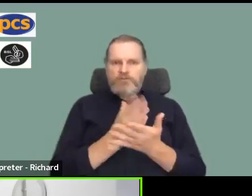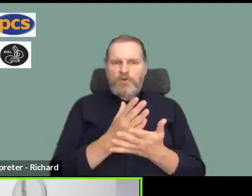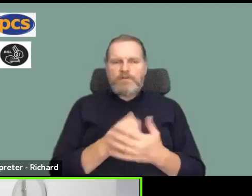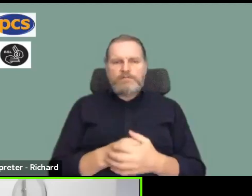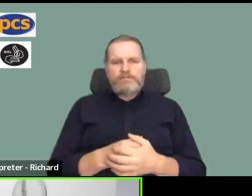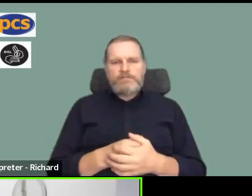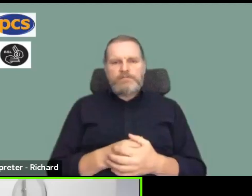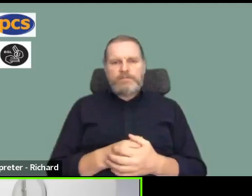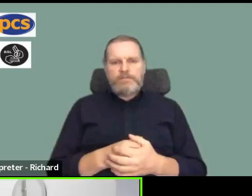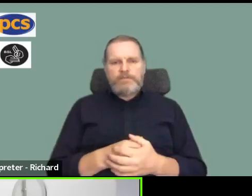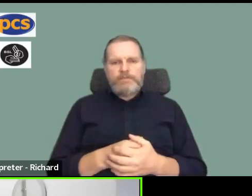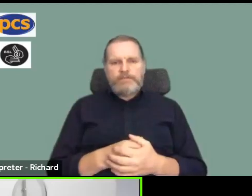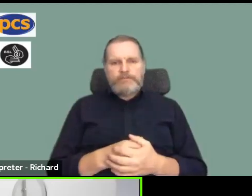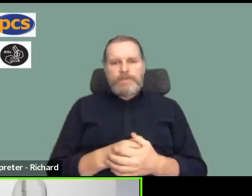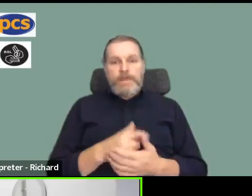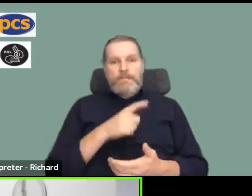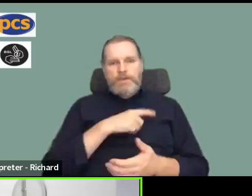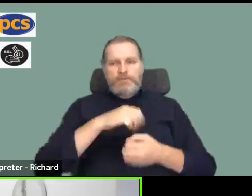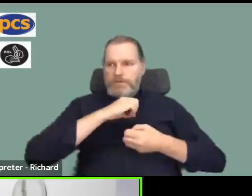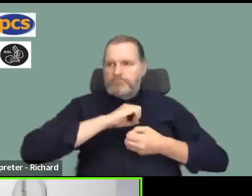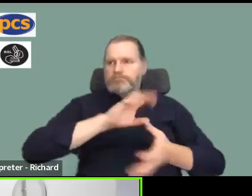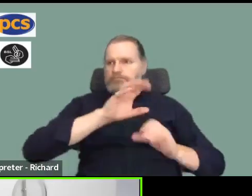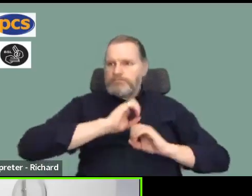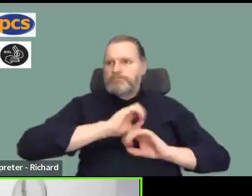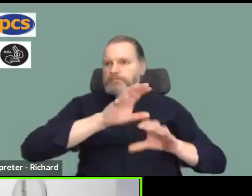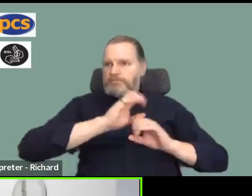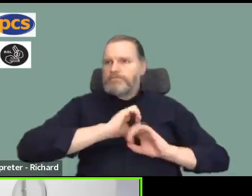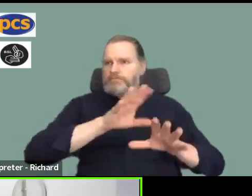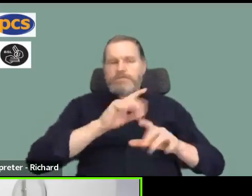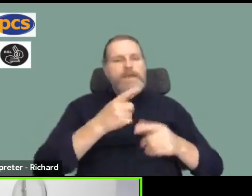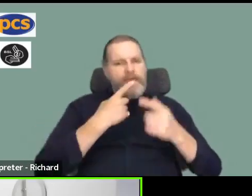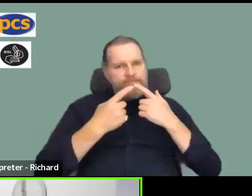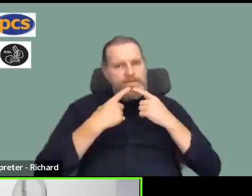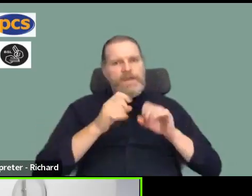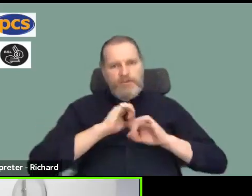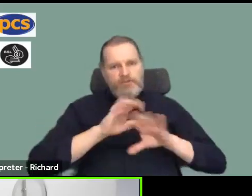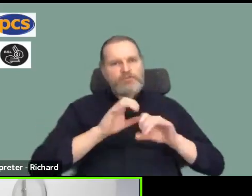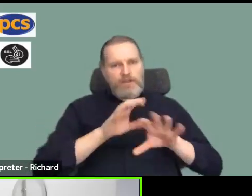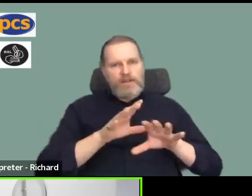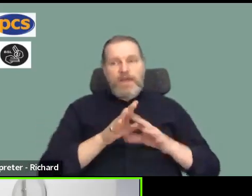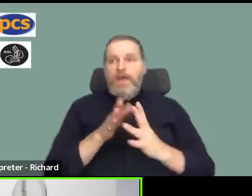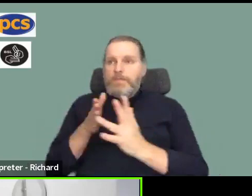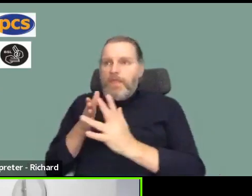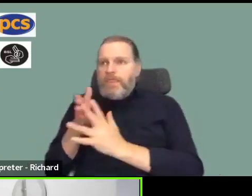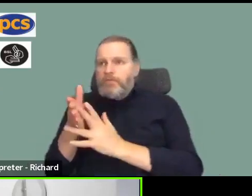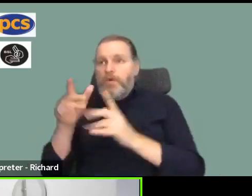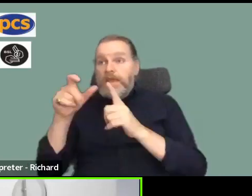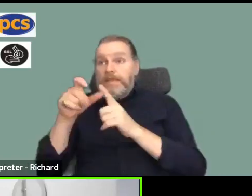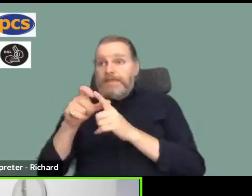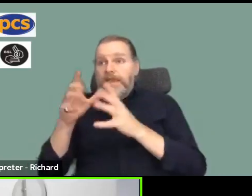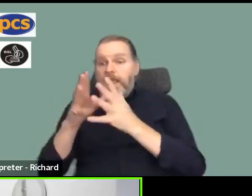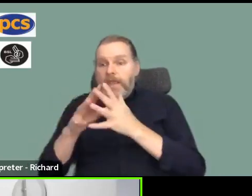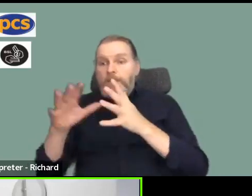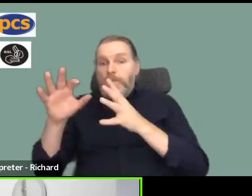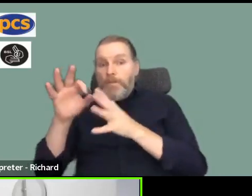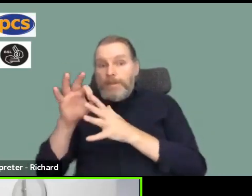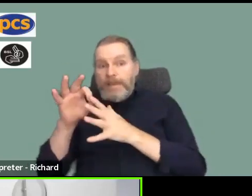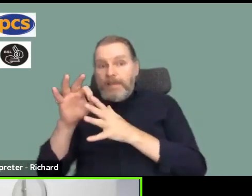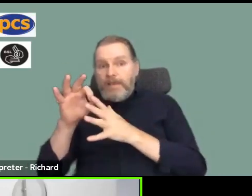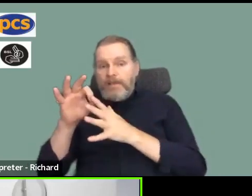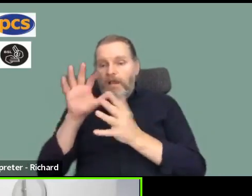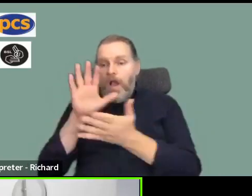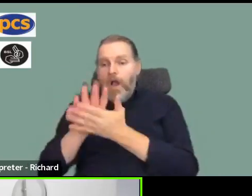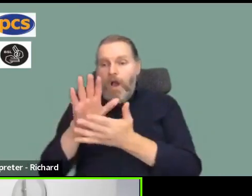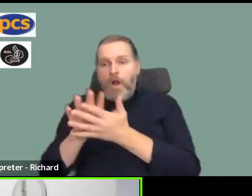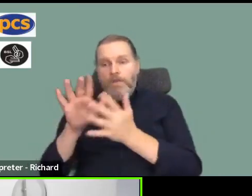address because we are churning material out around this campaign and around the issues that affect DWP members. But clearly that can't be sent,